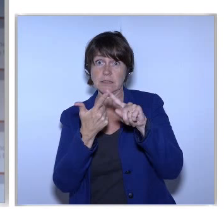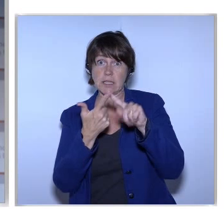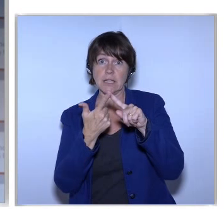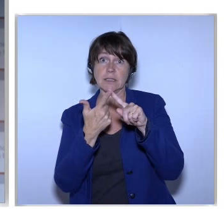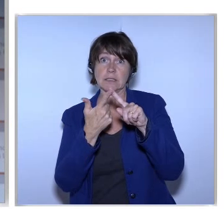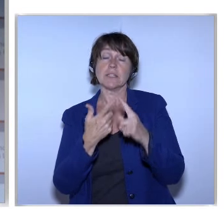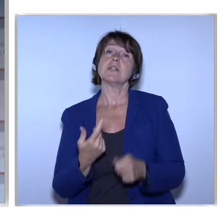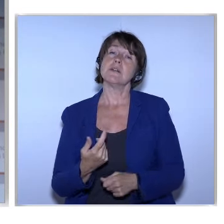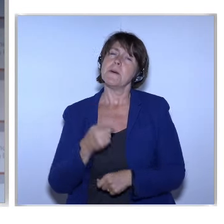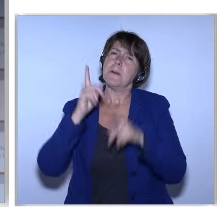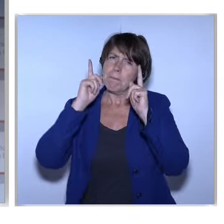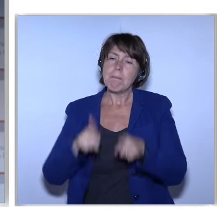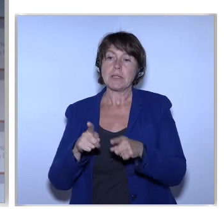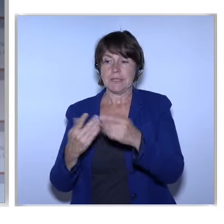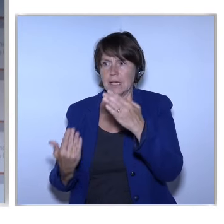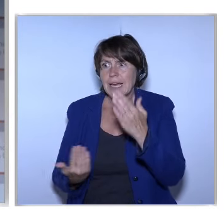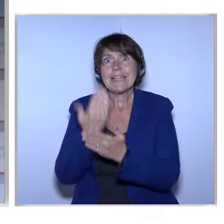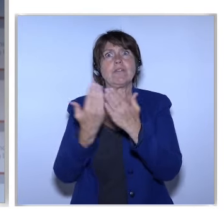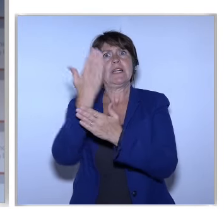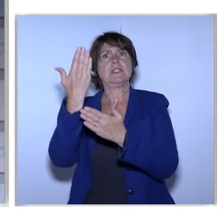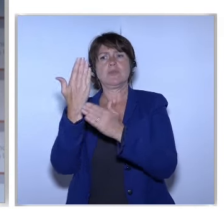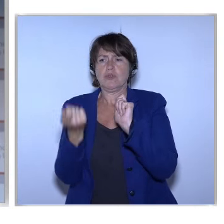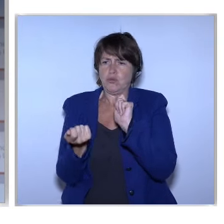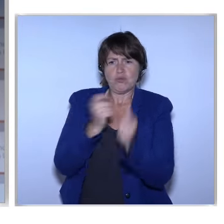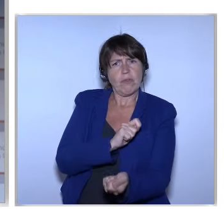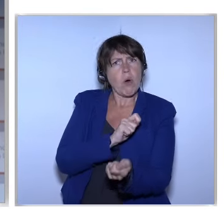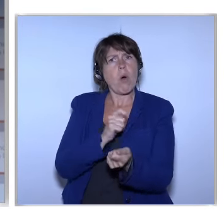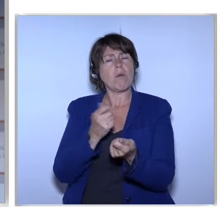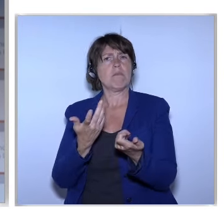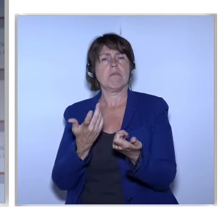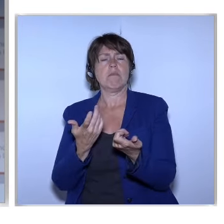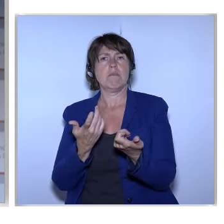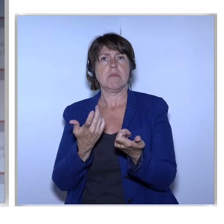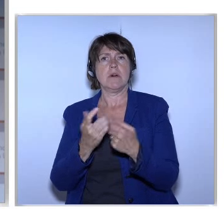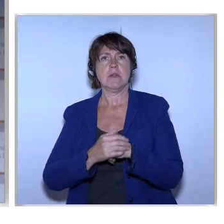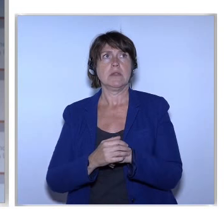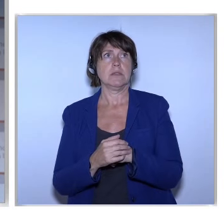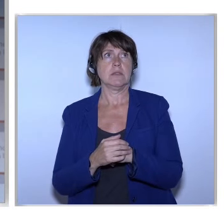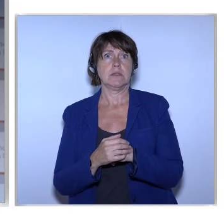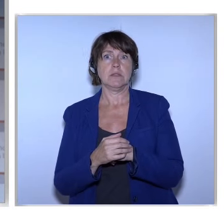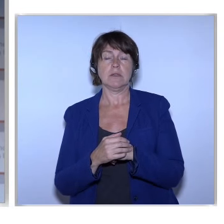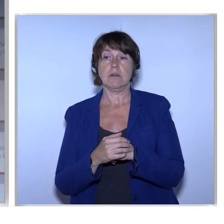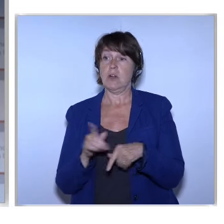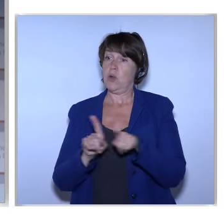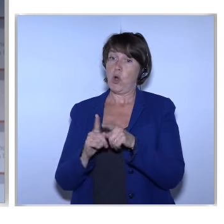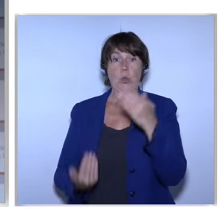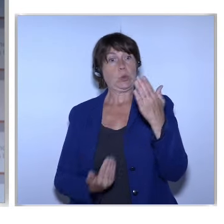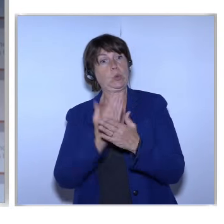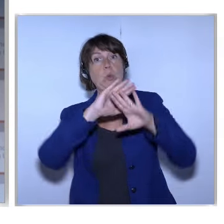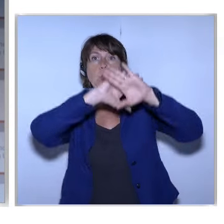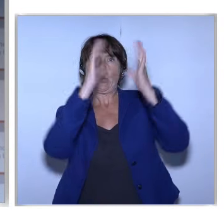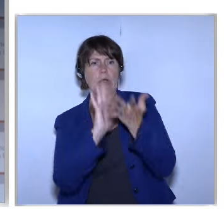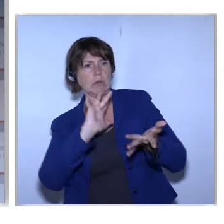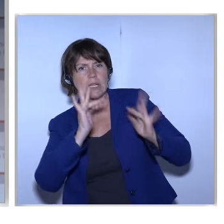argue Is the need for innovation and reform You won't get new world tools For the European